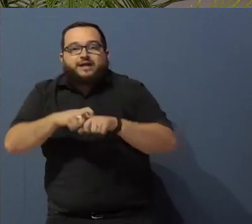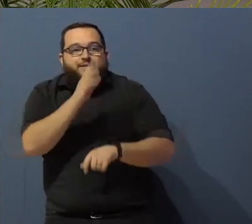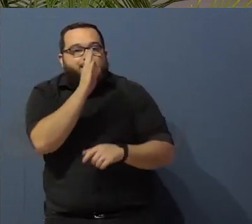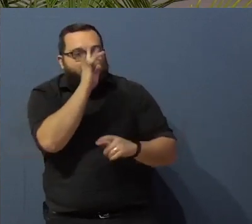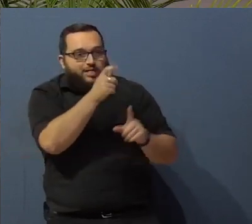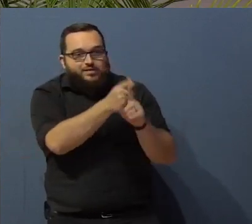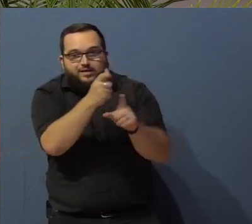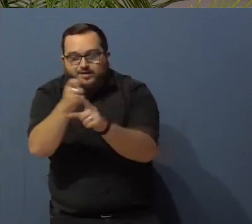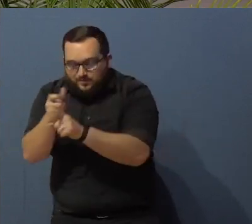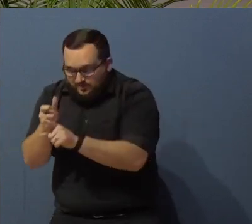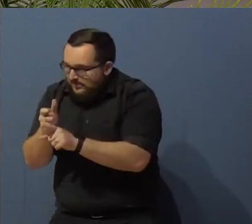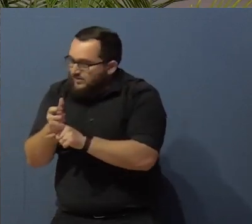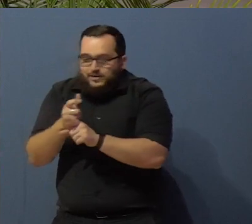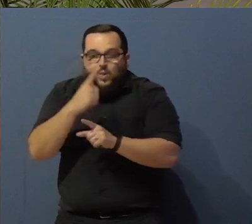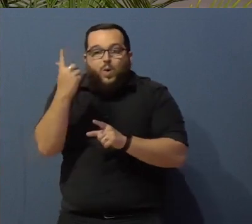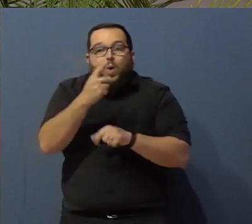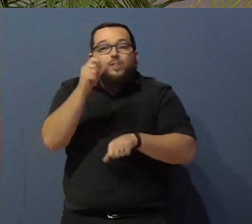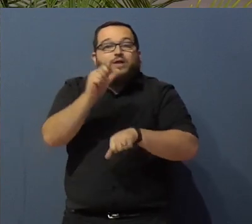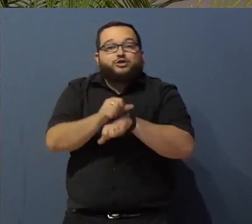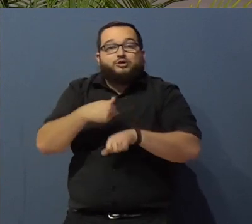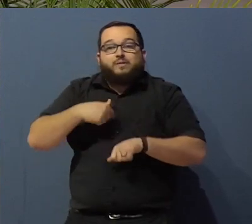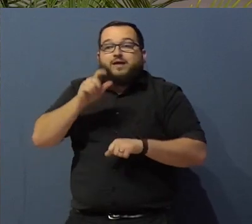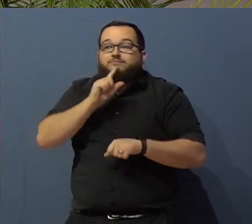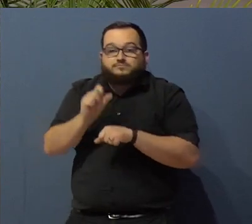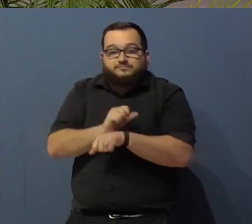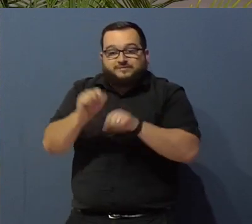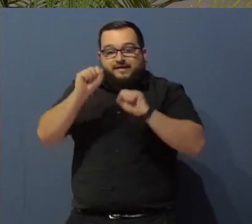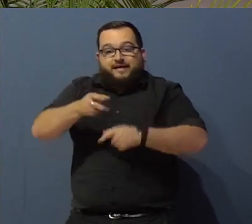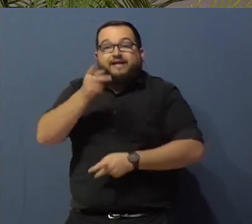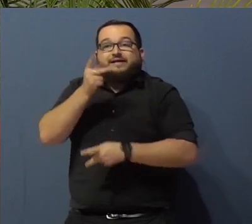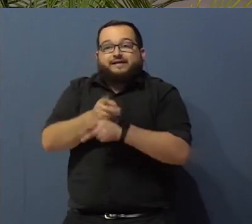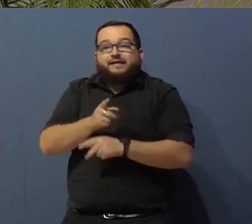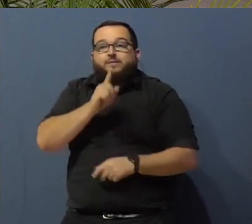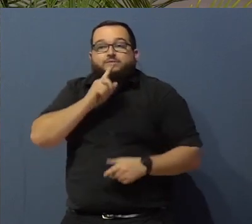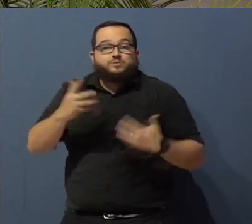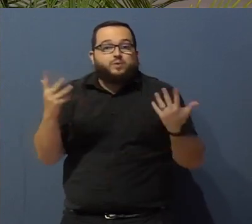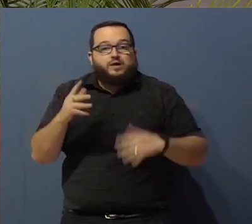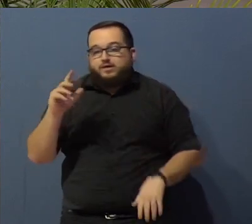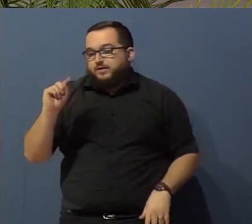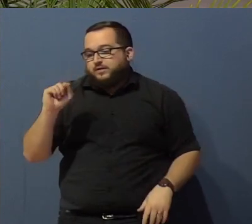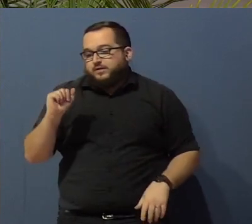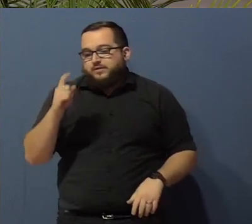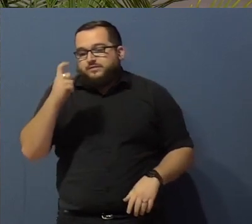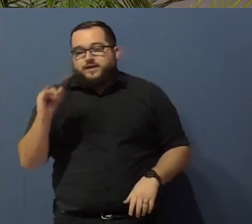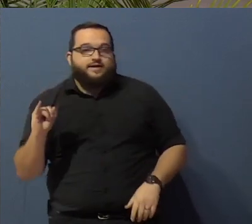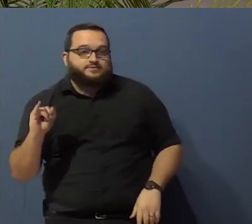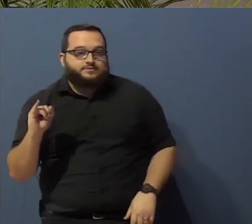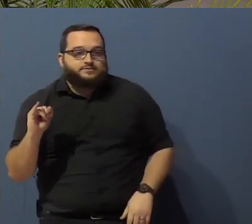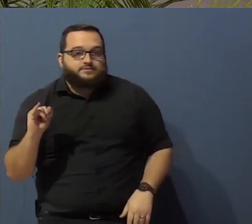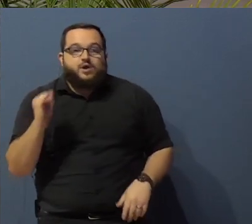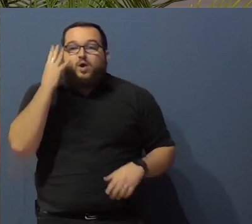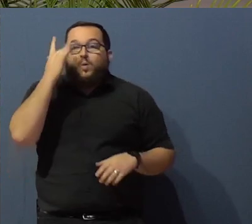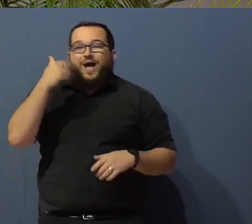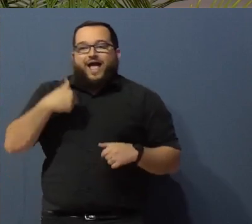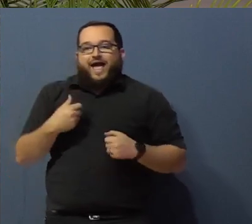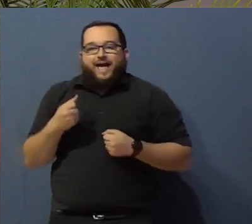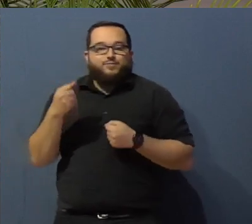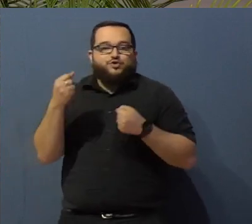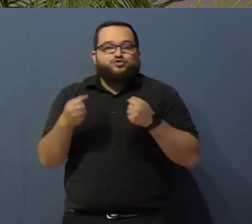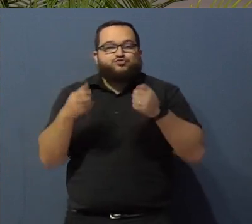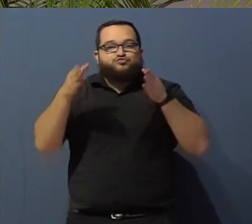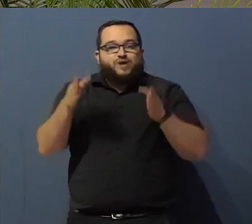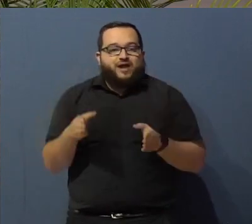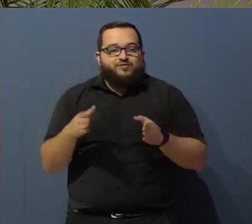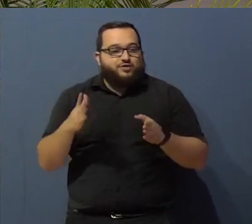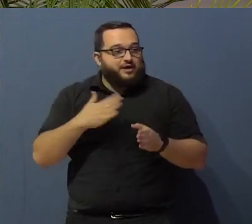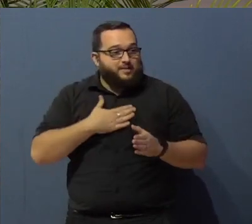And the only job I can maintain, he told me, is a taxi driver because I'm in the driver's seat and the